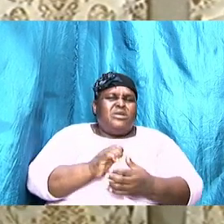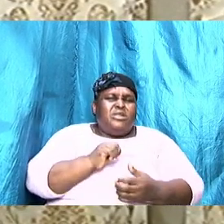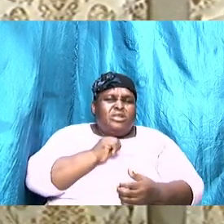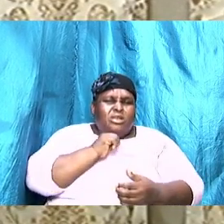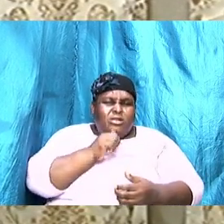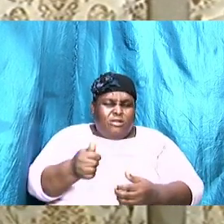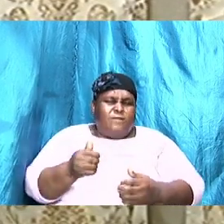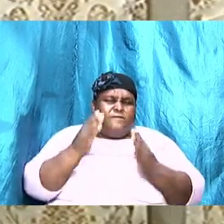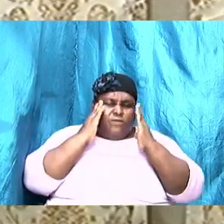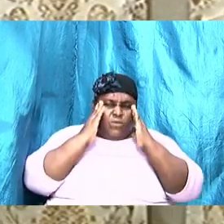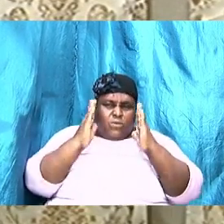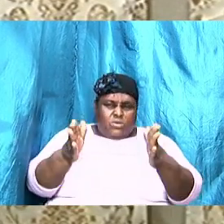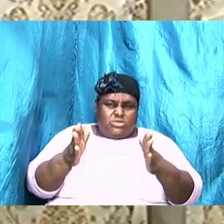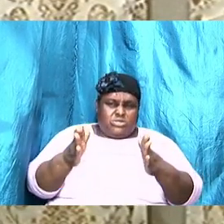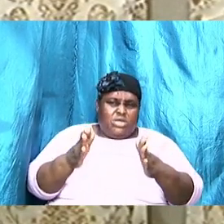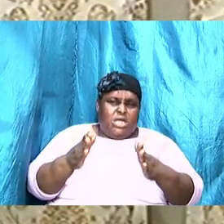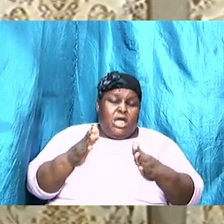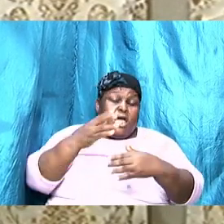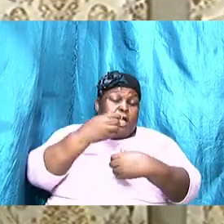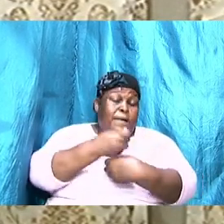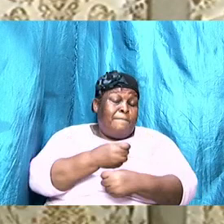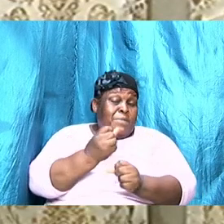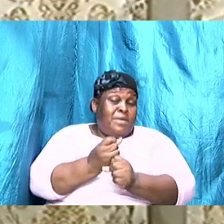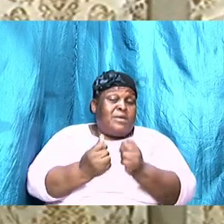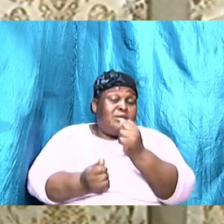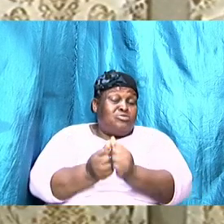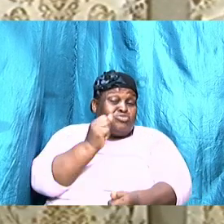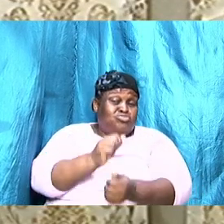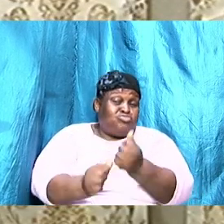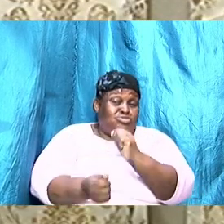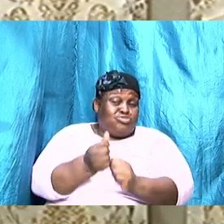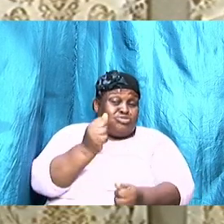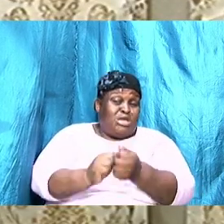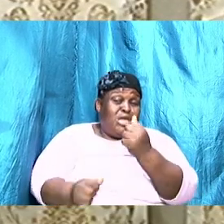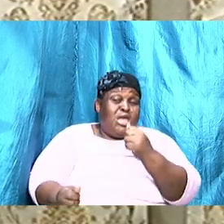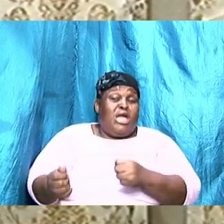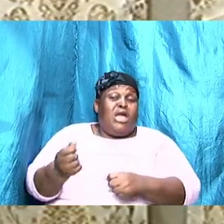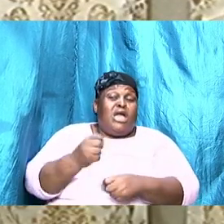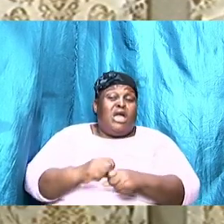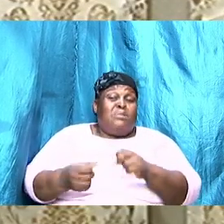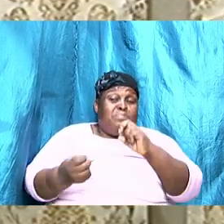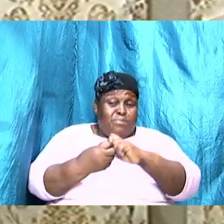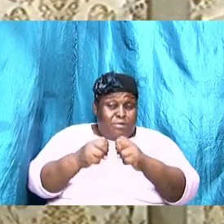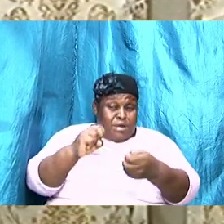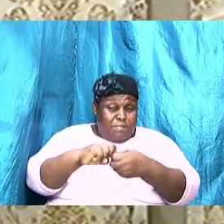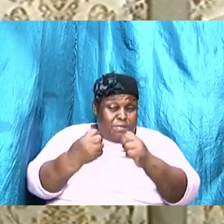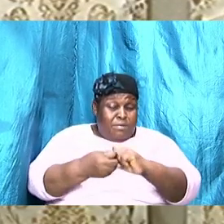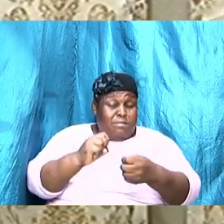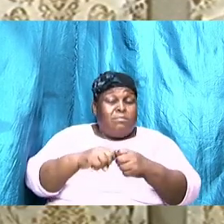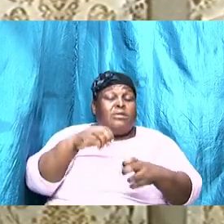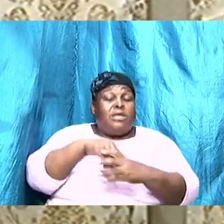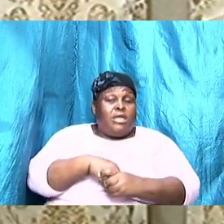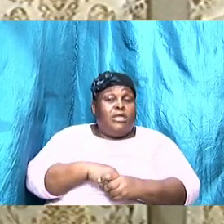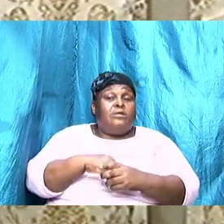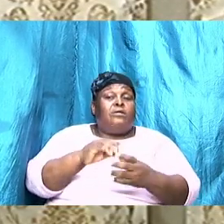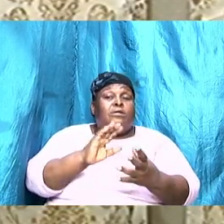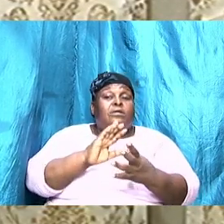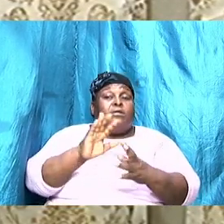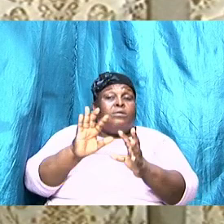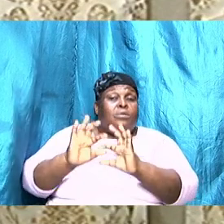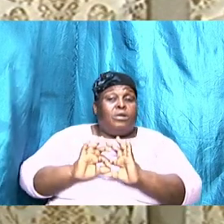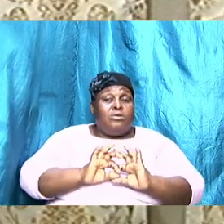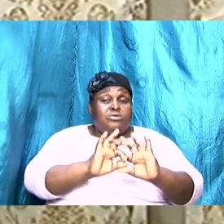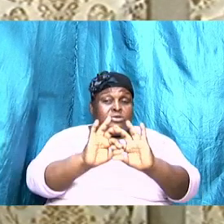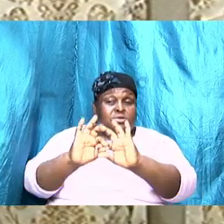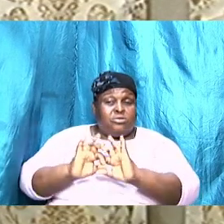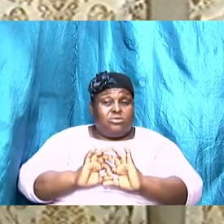and is causing destruction and mayhem in relationships because we